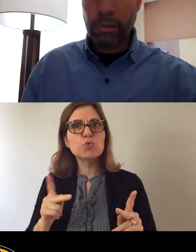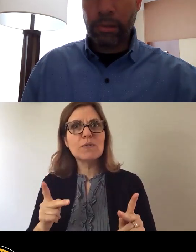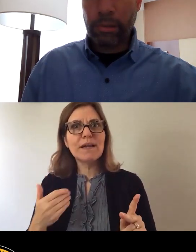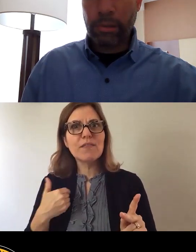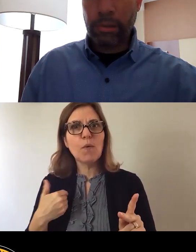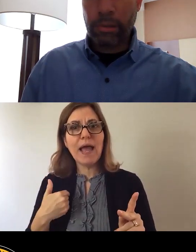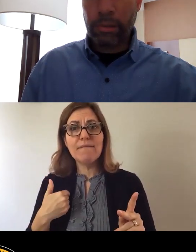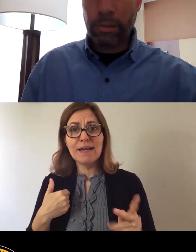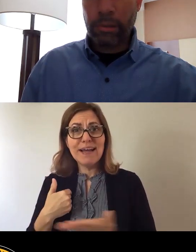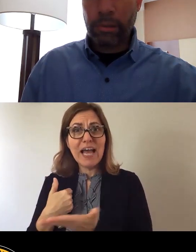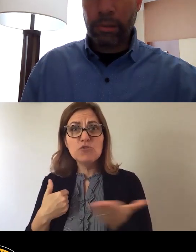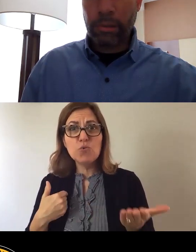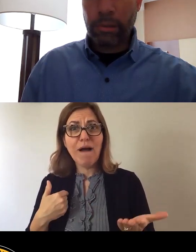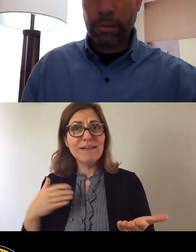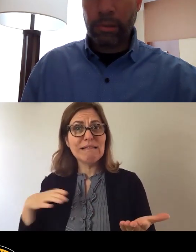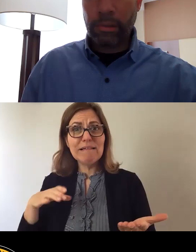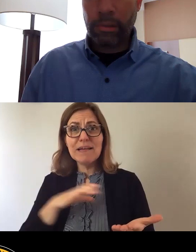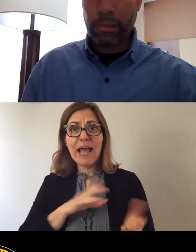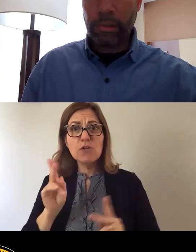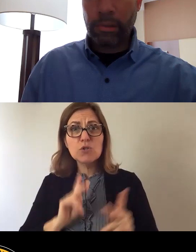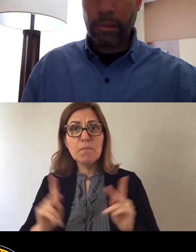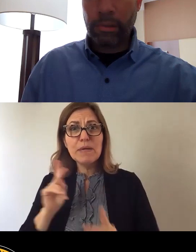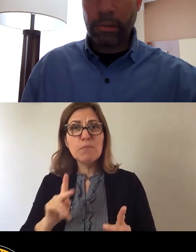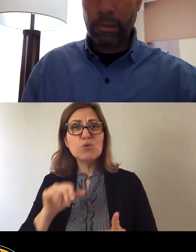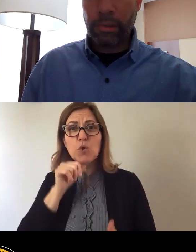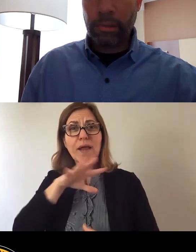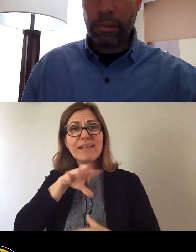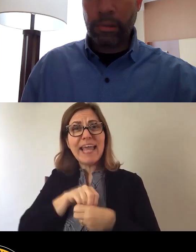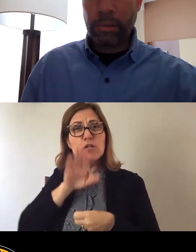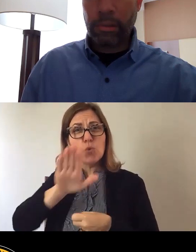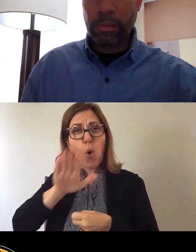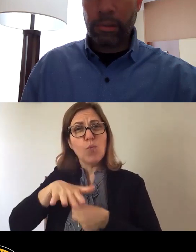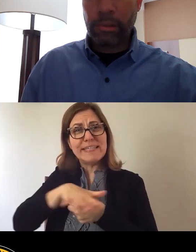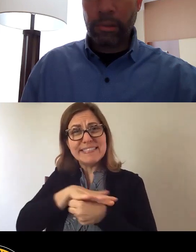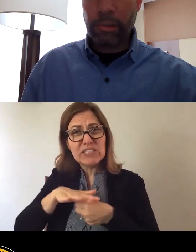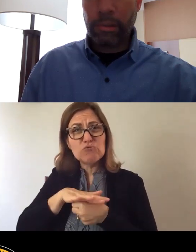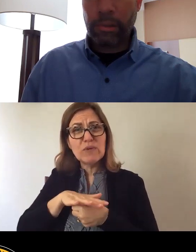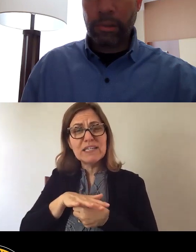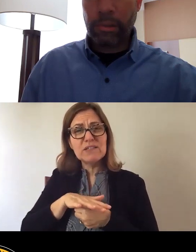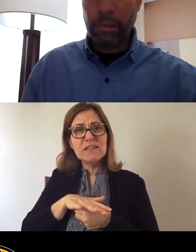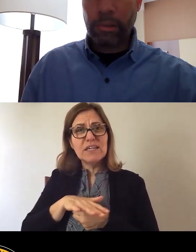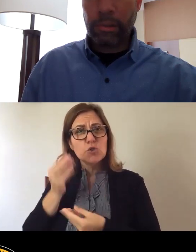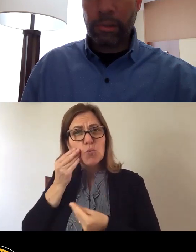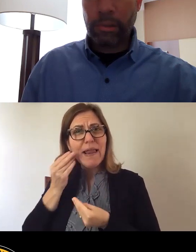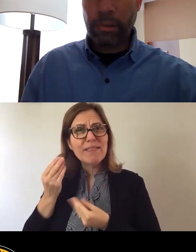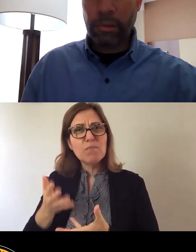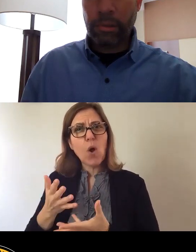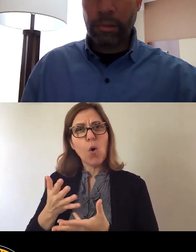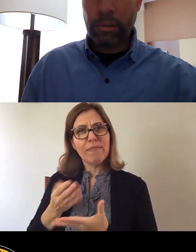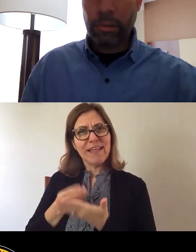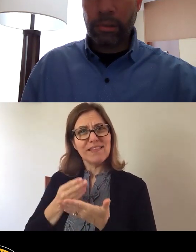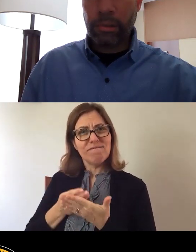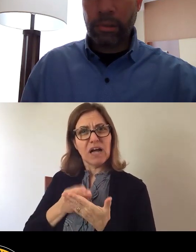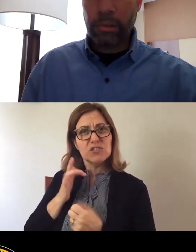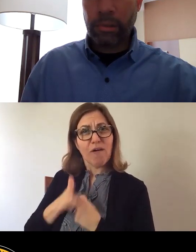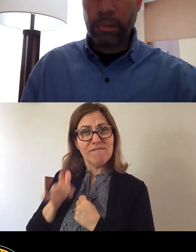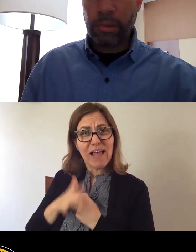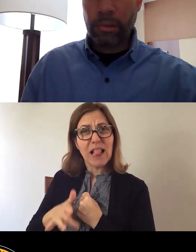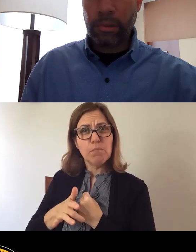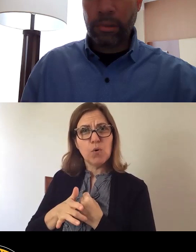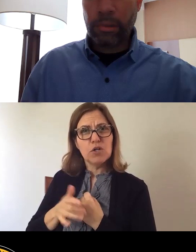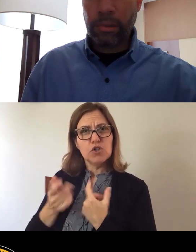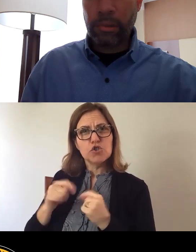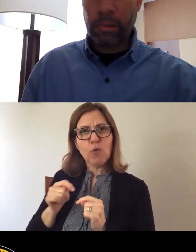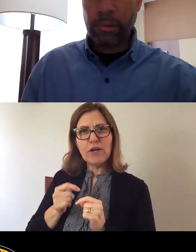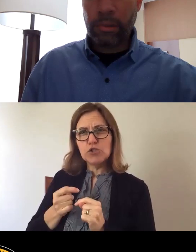council people engaged your district and let them know these funds are here and solicit ideas from them, that